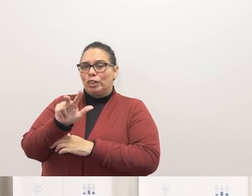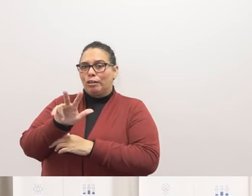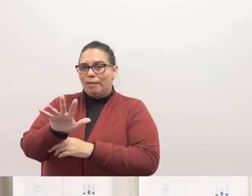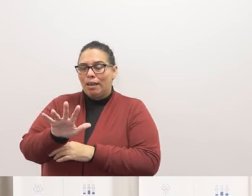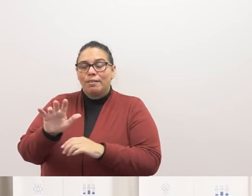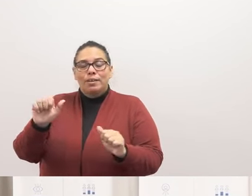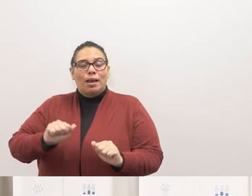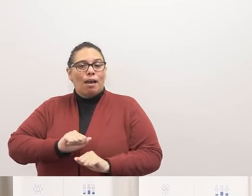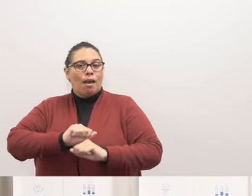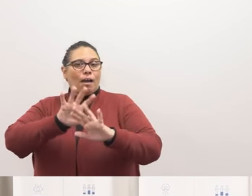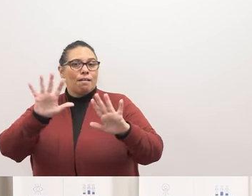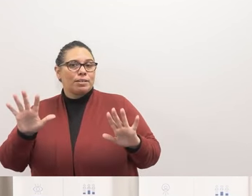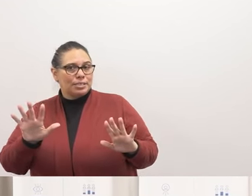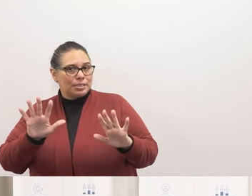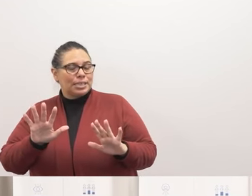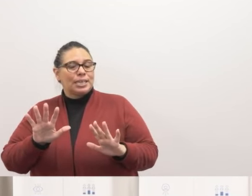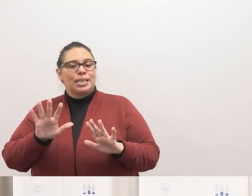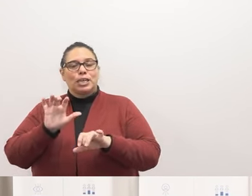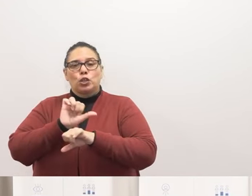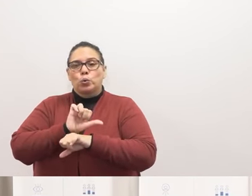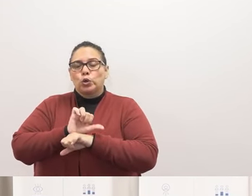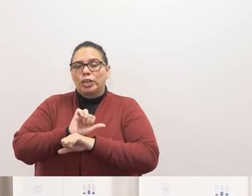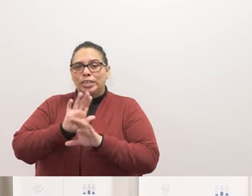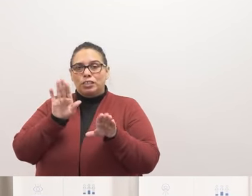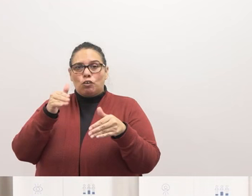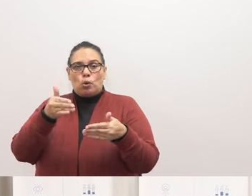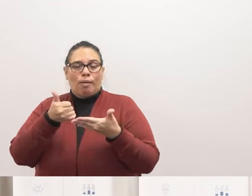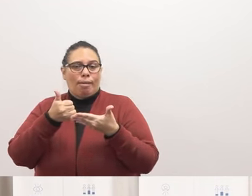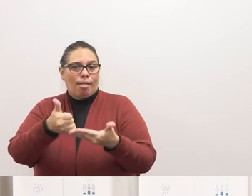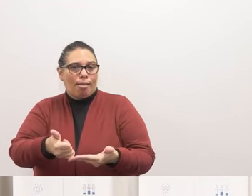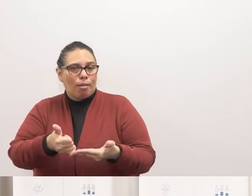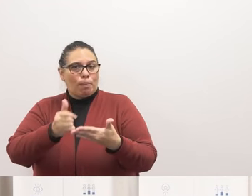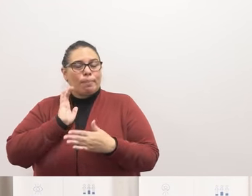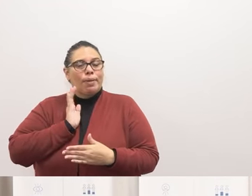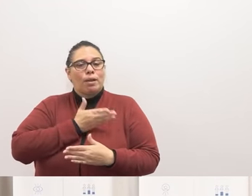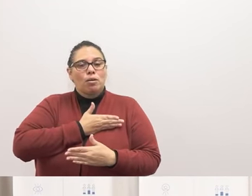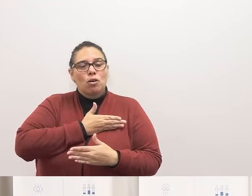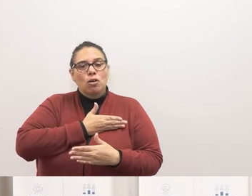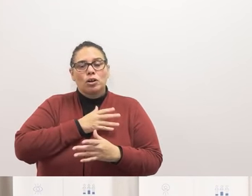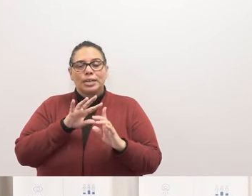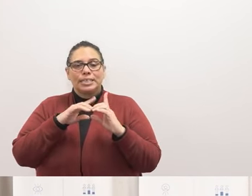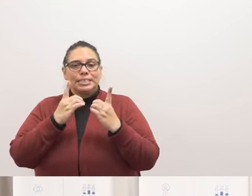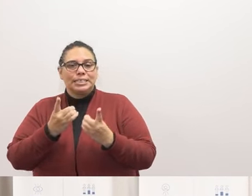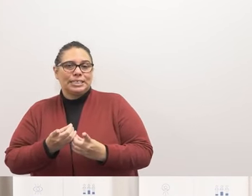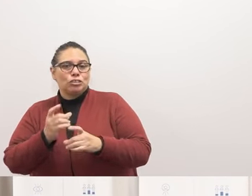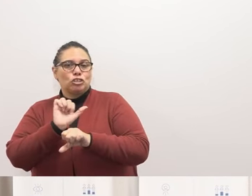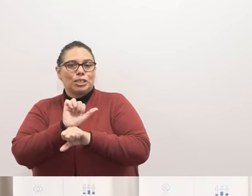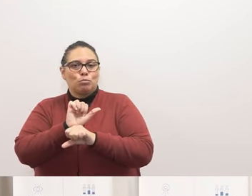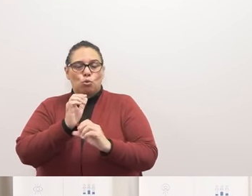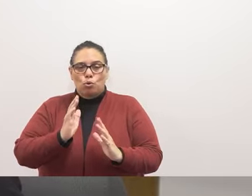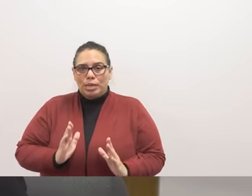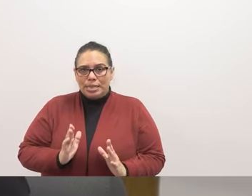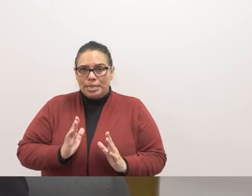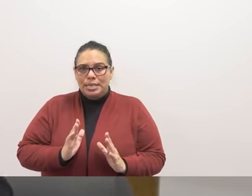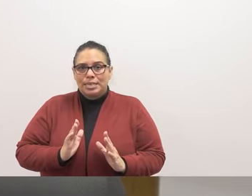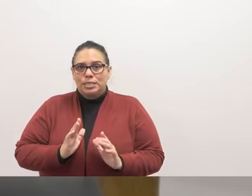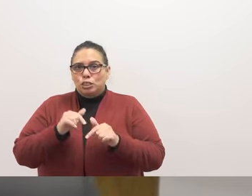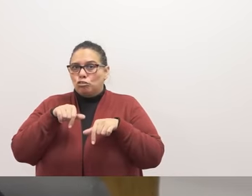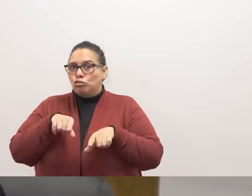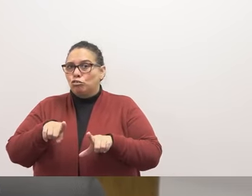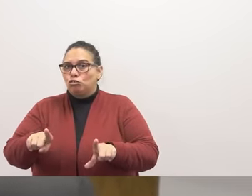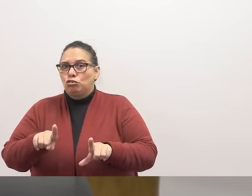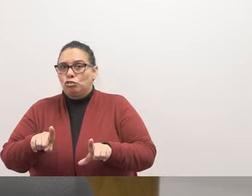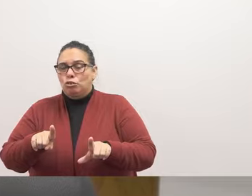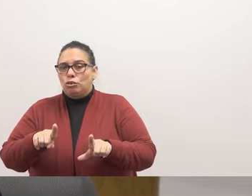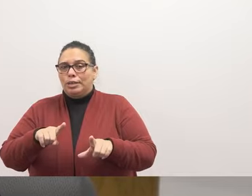Obviously, the work is focused on helping our district employees during the